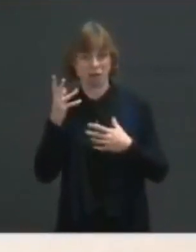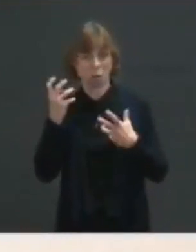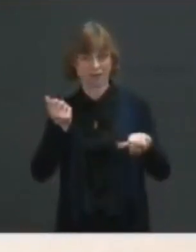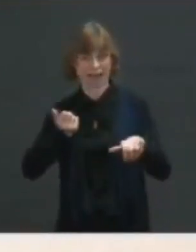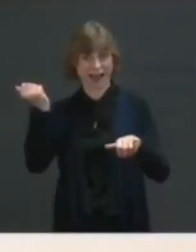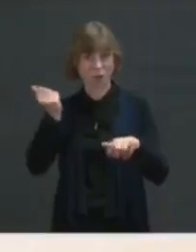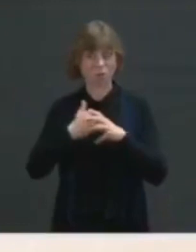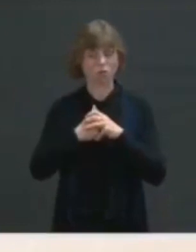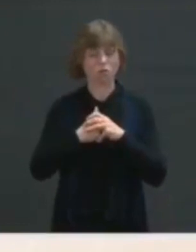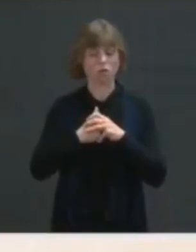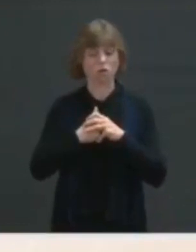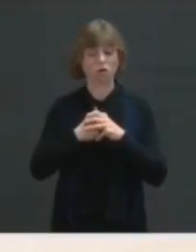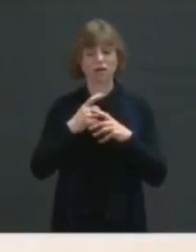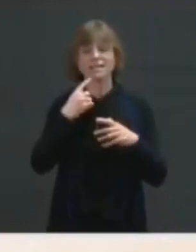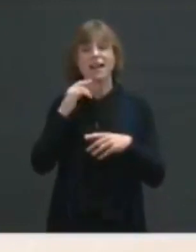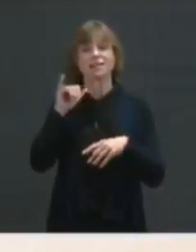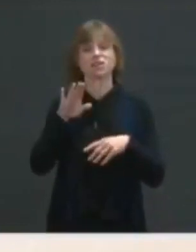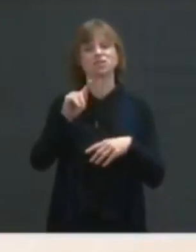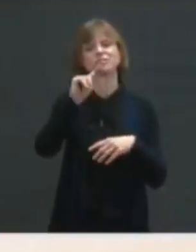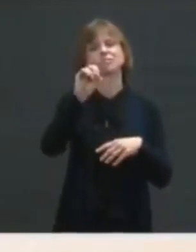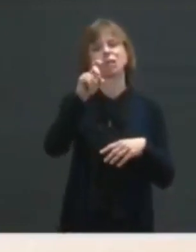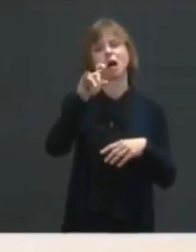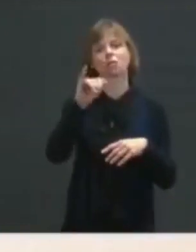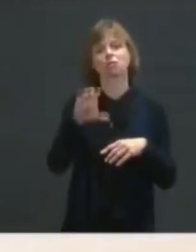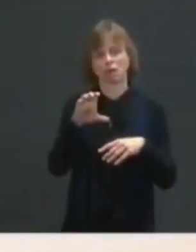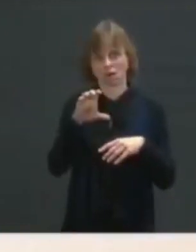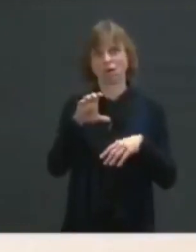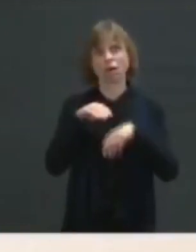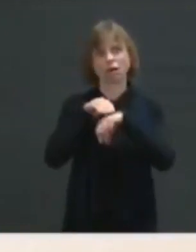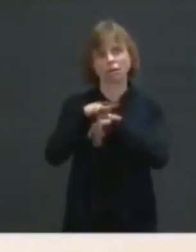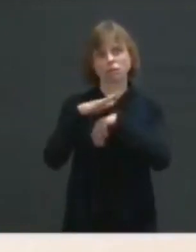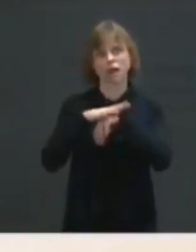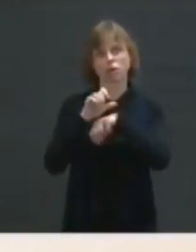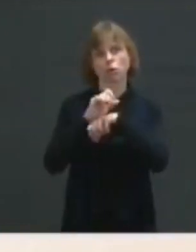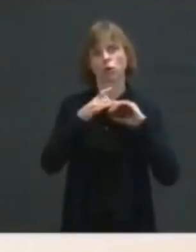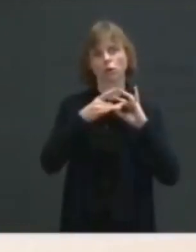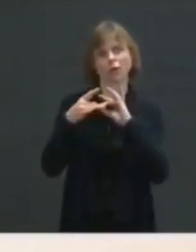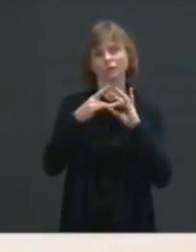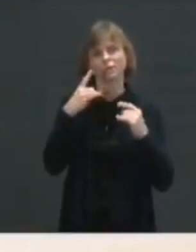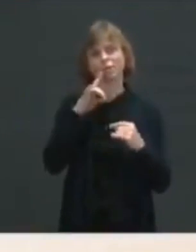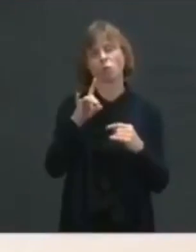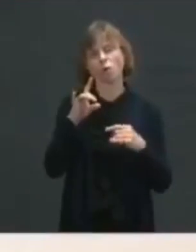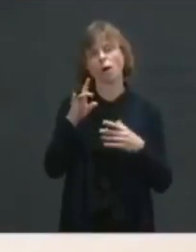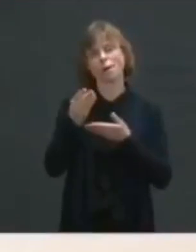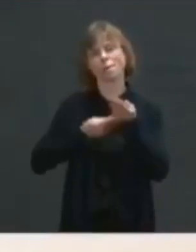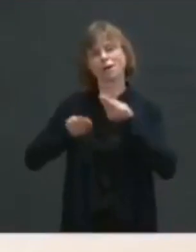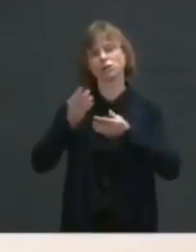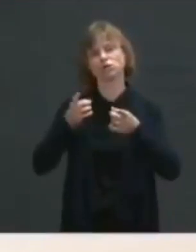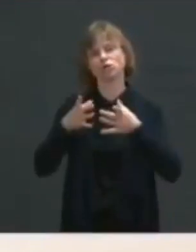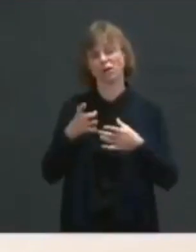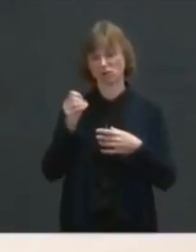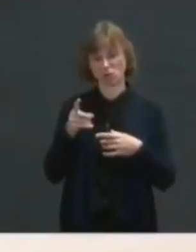a toxic and detrimental impact on the working relationship that they're expected to have with the budget director. So does the White House believe that her